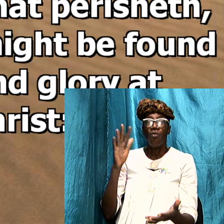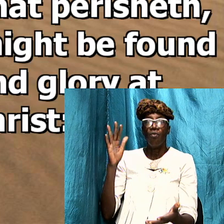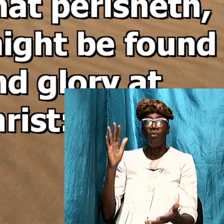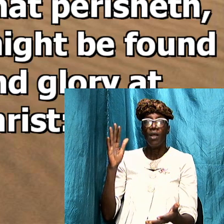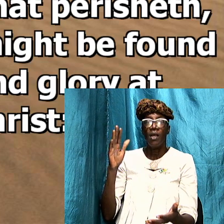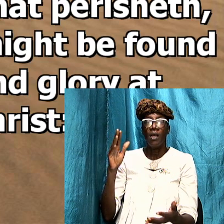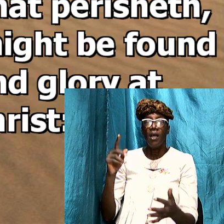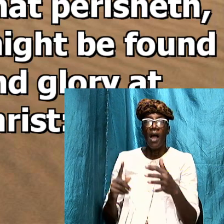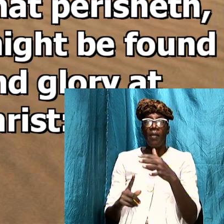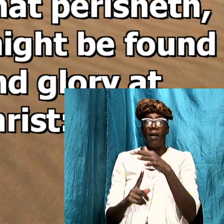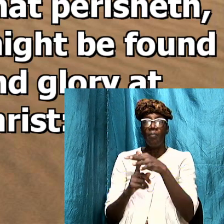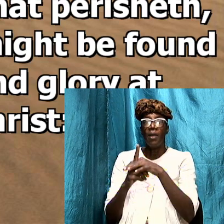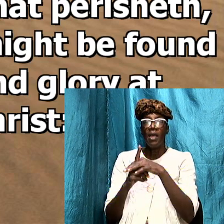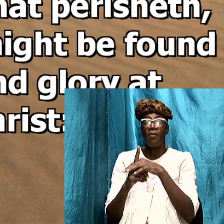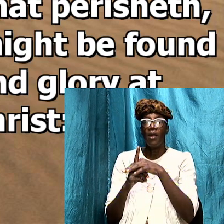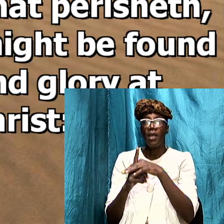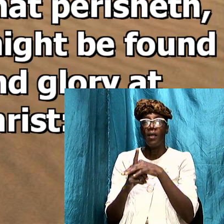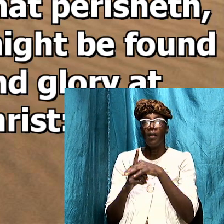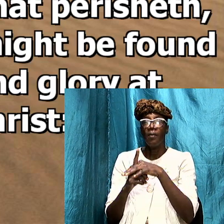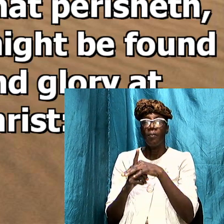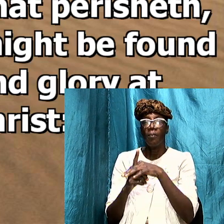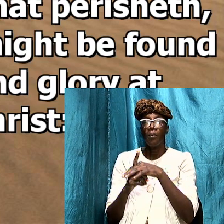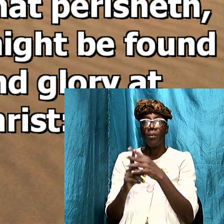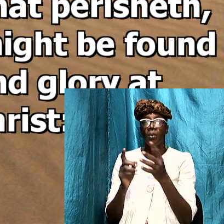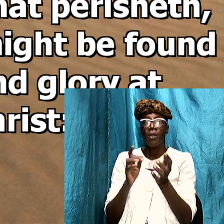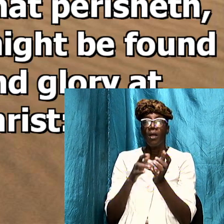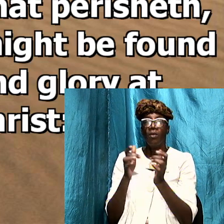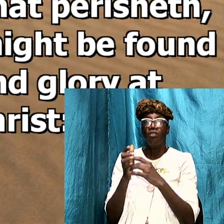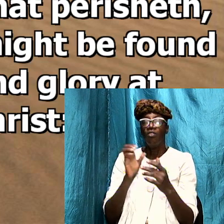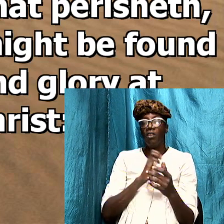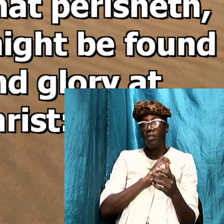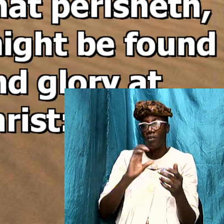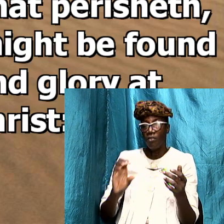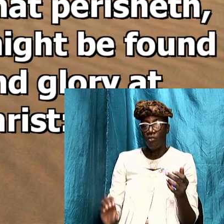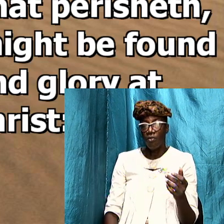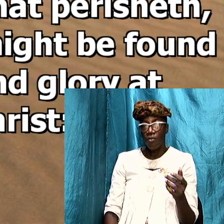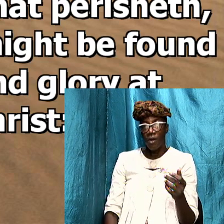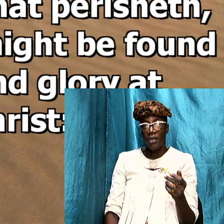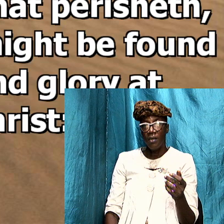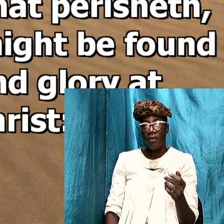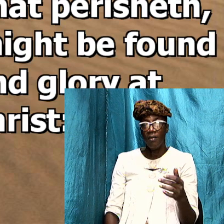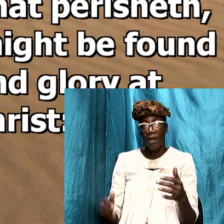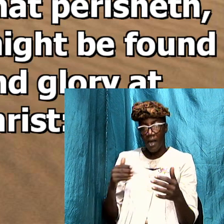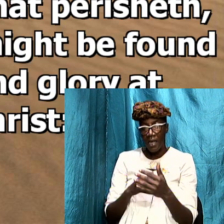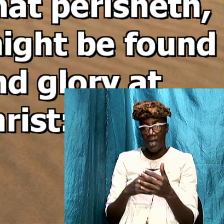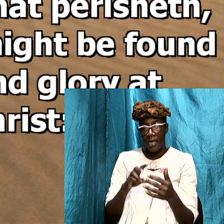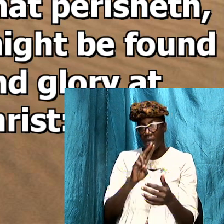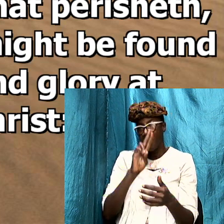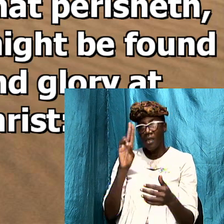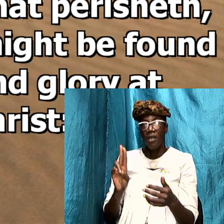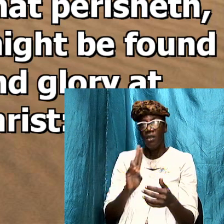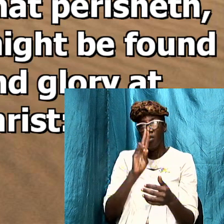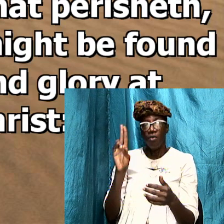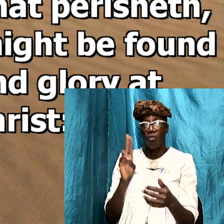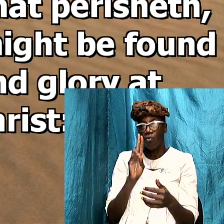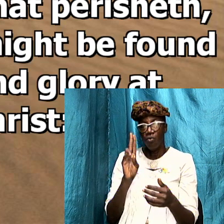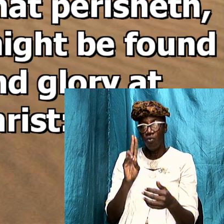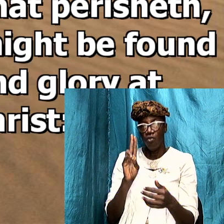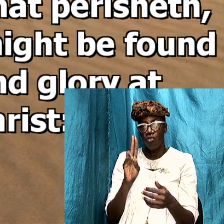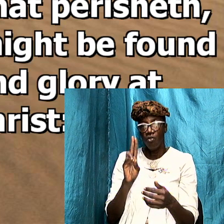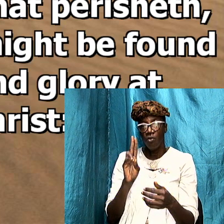at the appearing of Jesus Christ so again it is used in the epistles